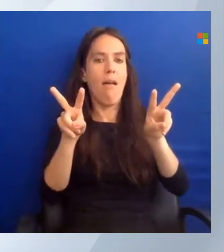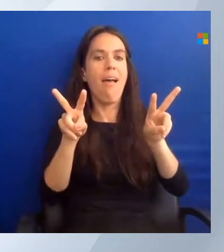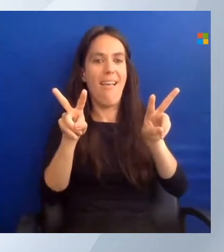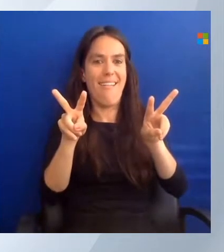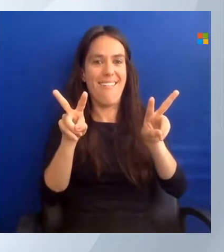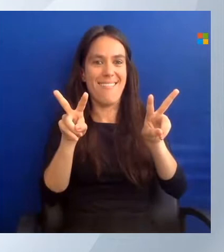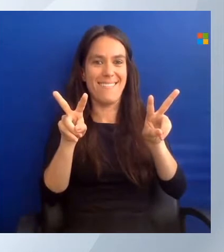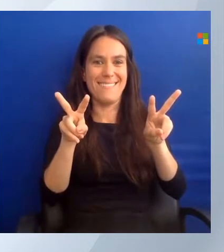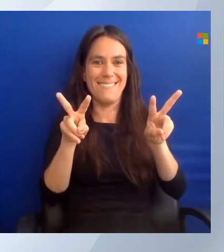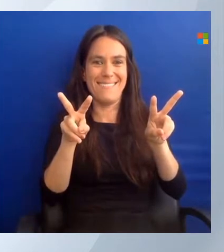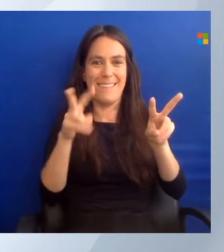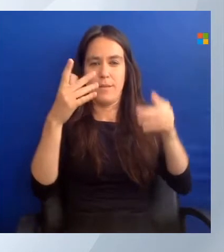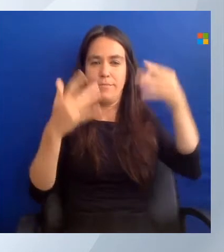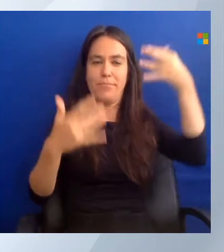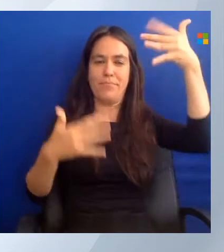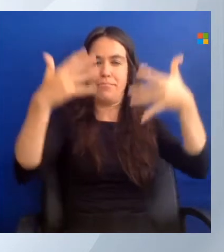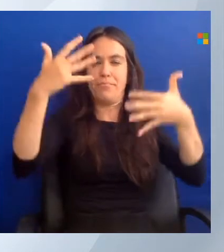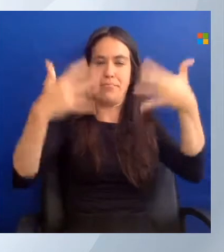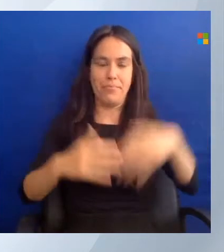you would want to.